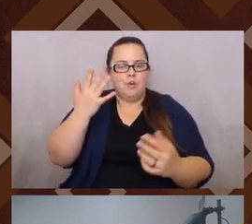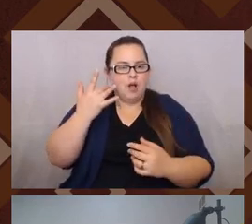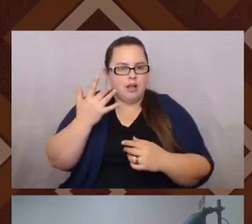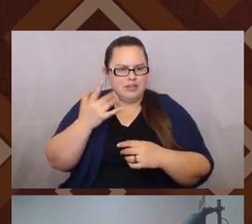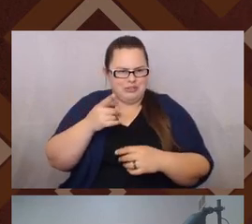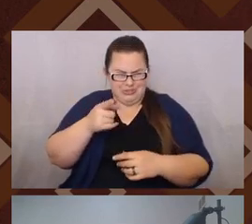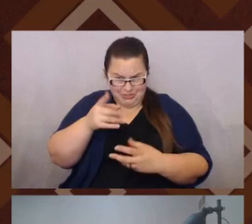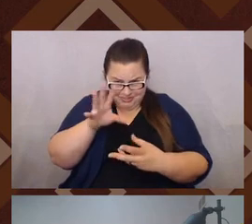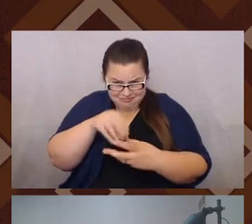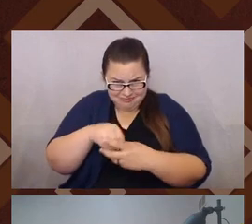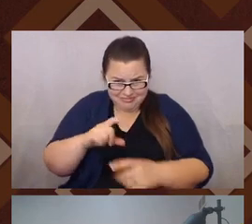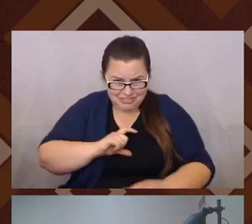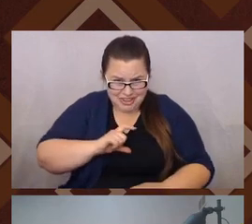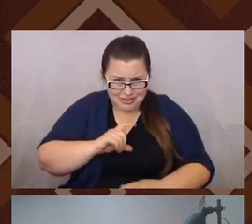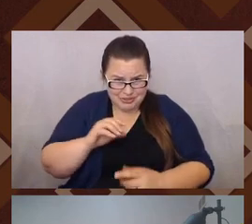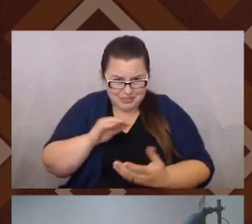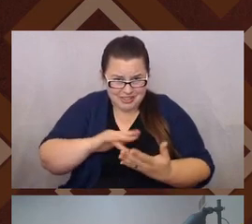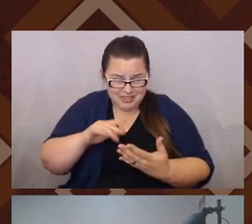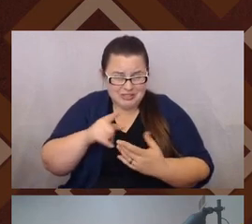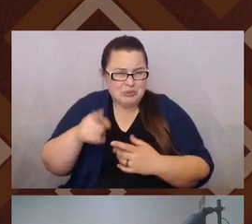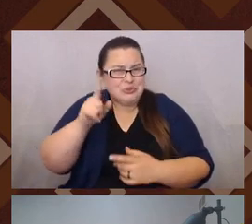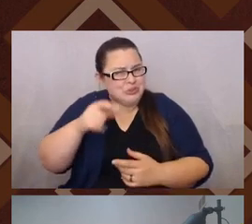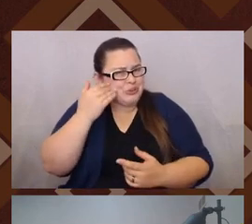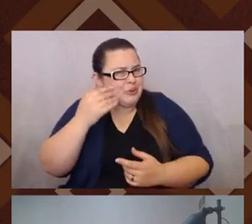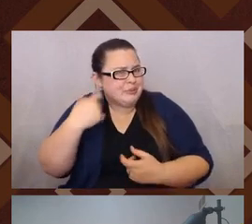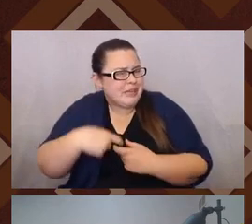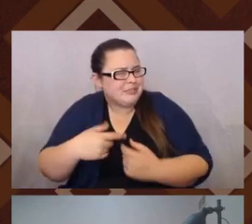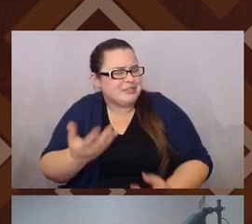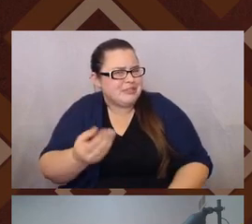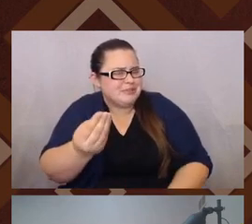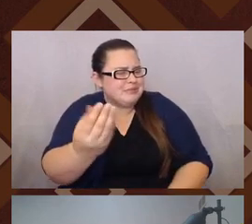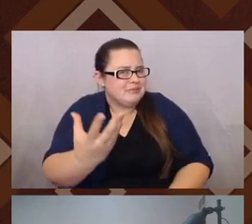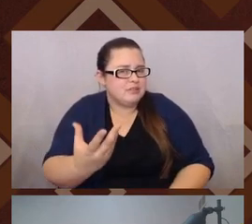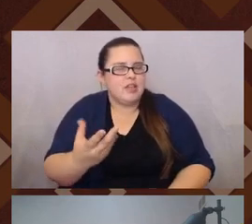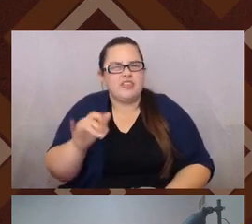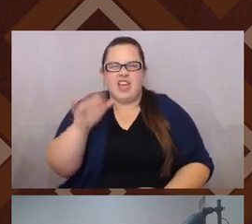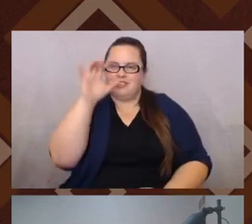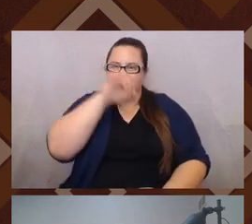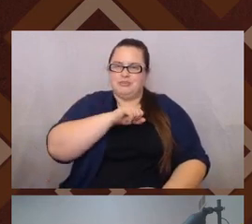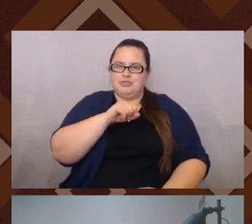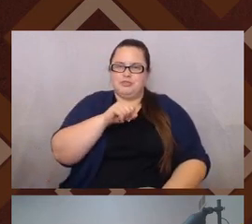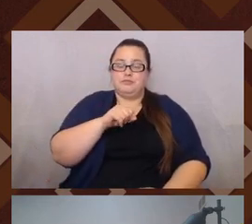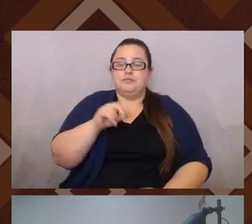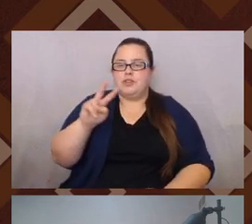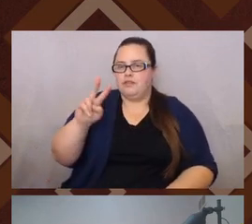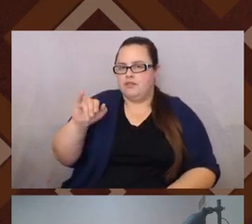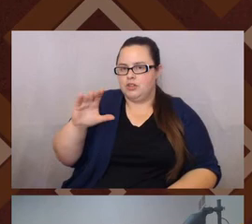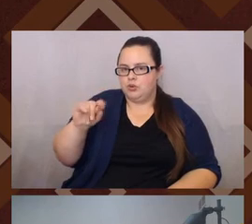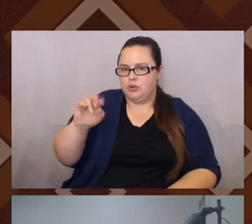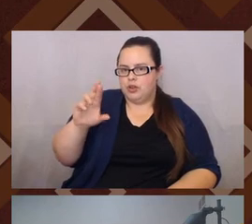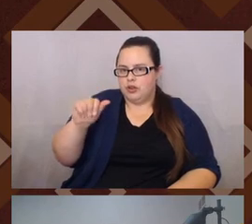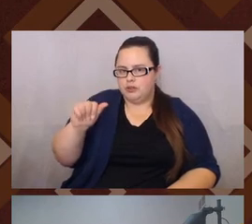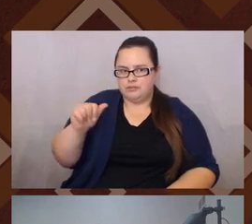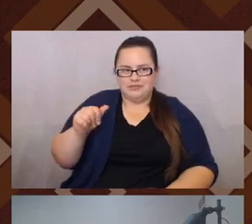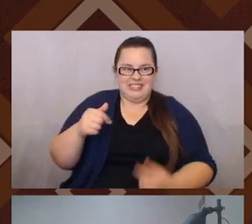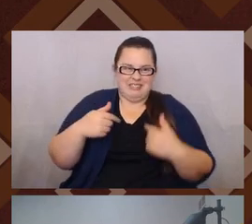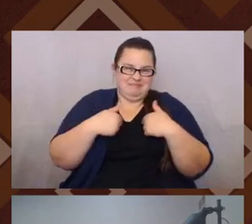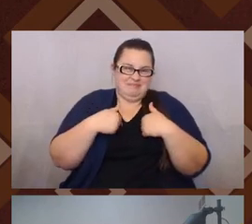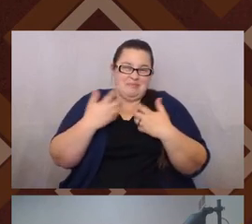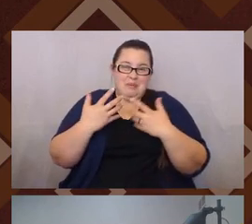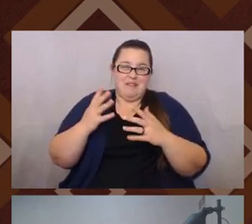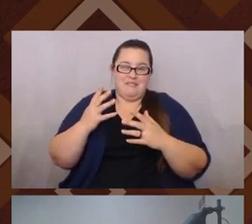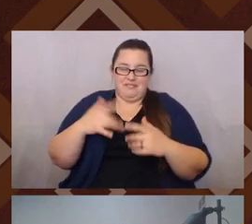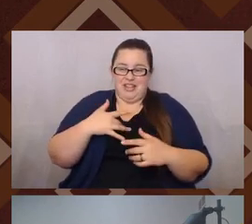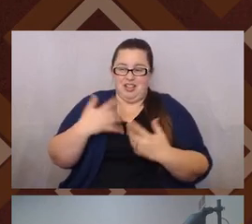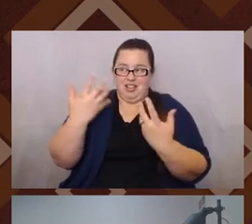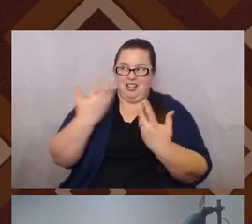you're gonna, you, you should know this, right? Like that was kind of the assumption. So anyway. Yeah. I was one of those kids who probably felt left out, but I